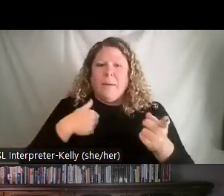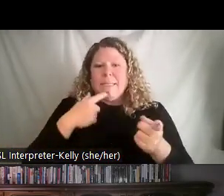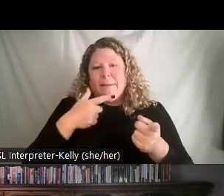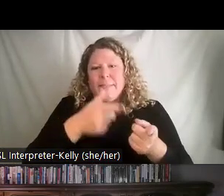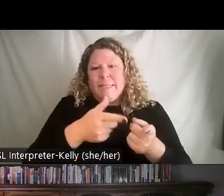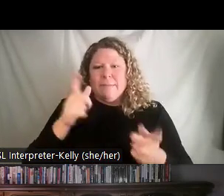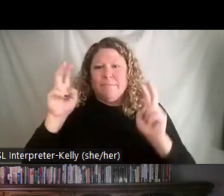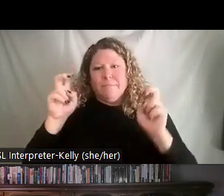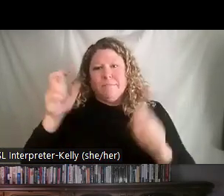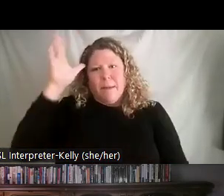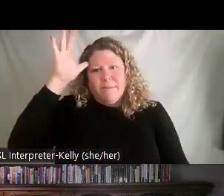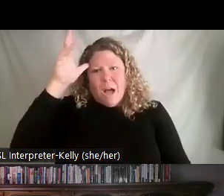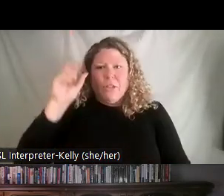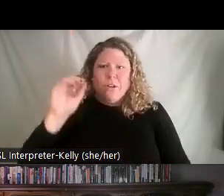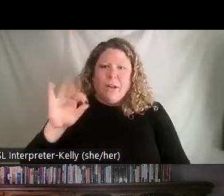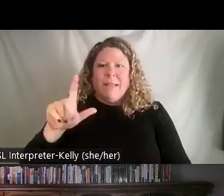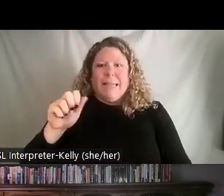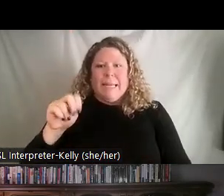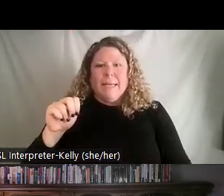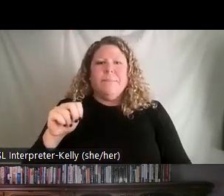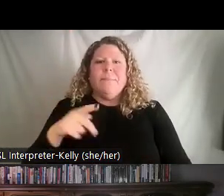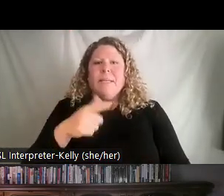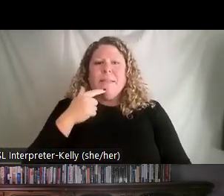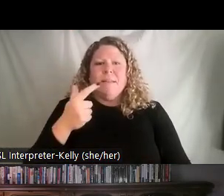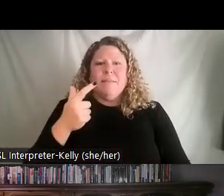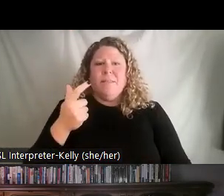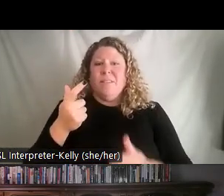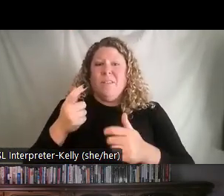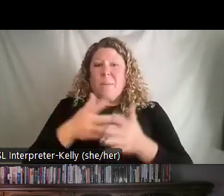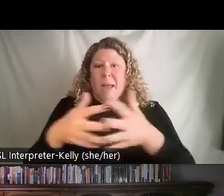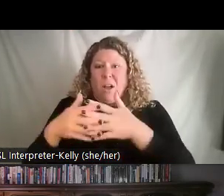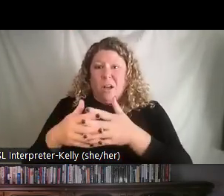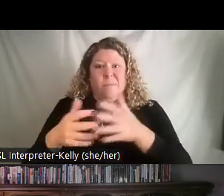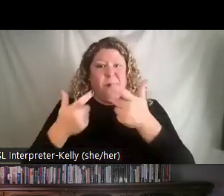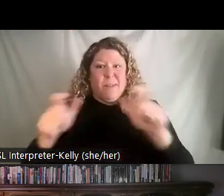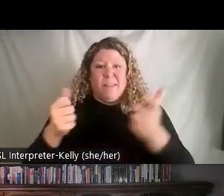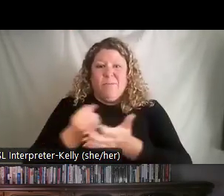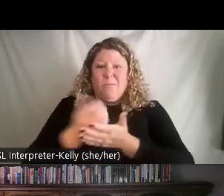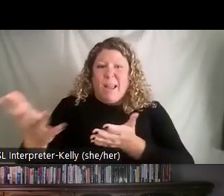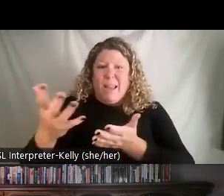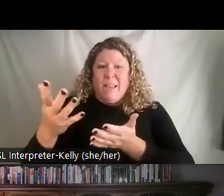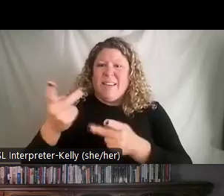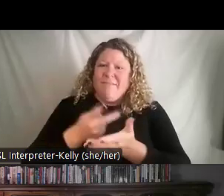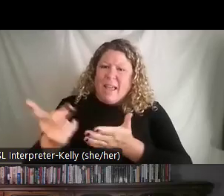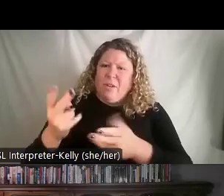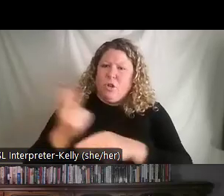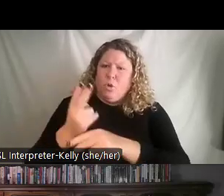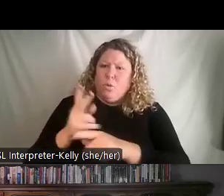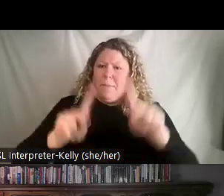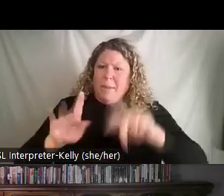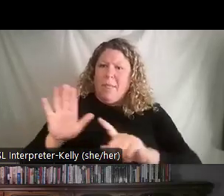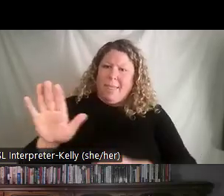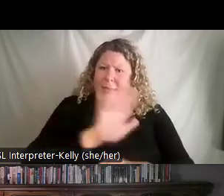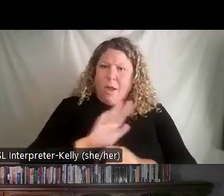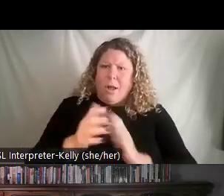perspective that we know it. And he said that the greatest waste in America is failure to use the abilities of people. So, we want to shift that. We want to